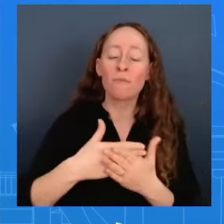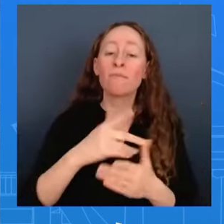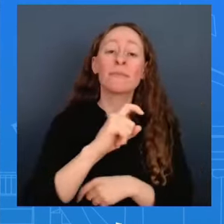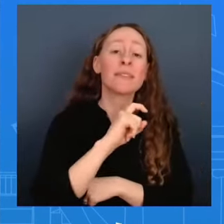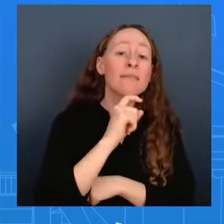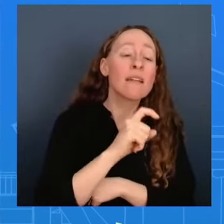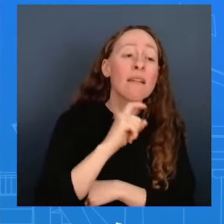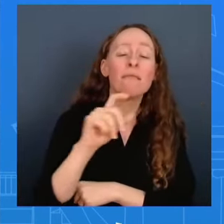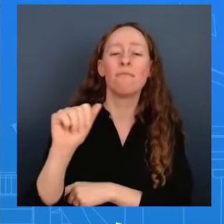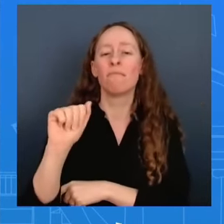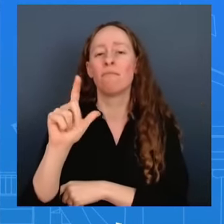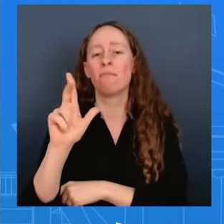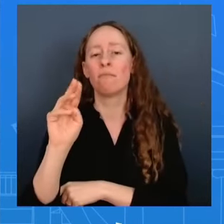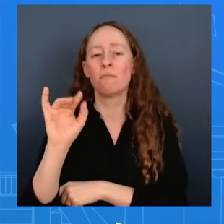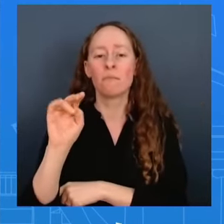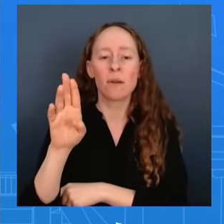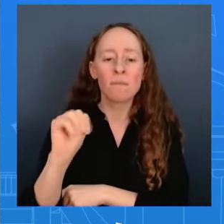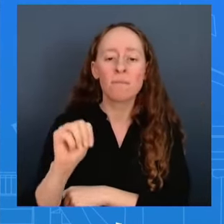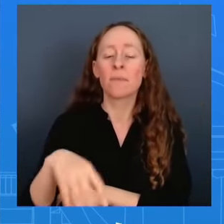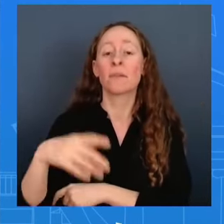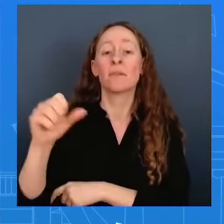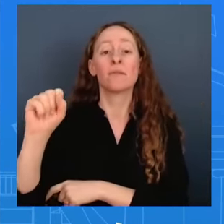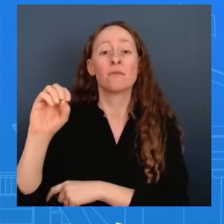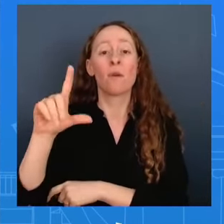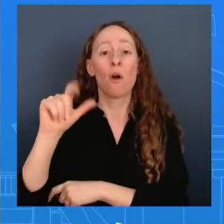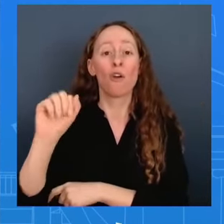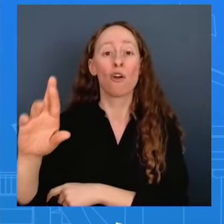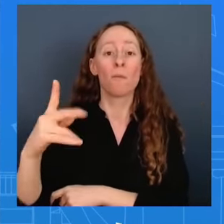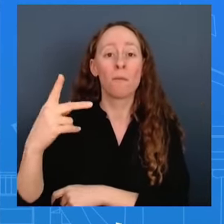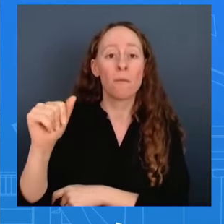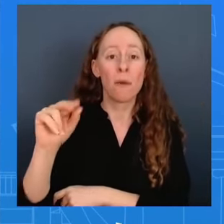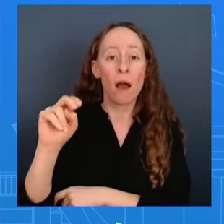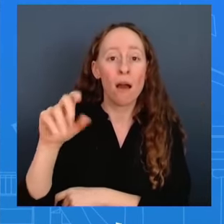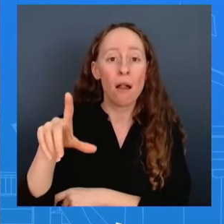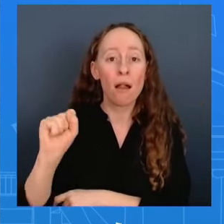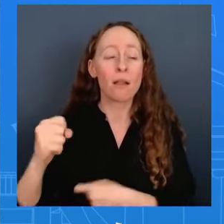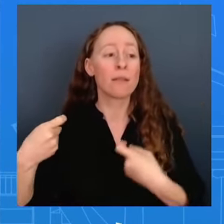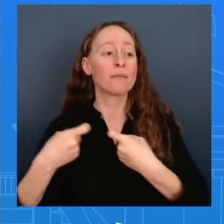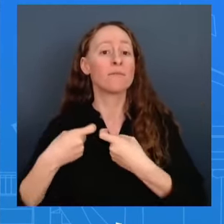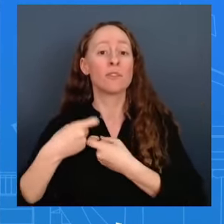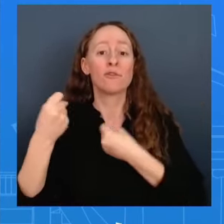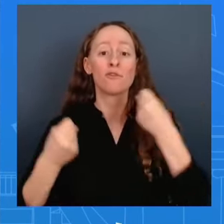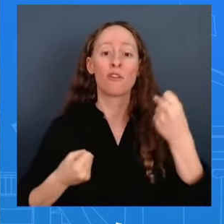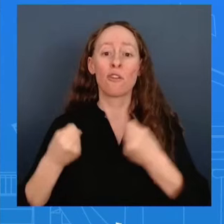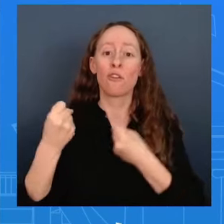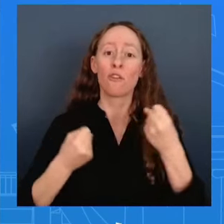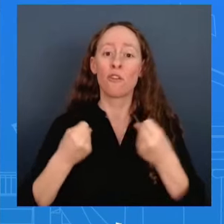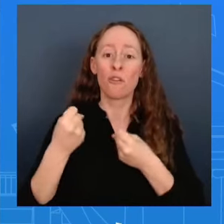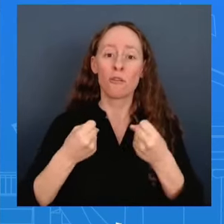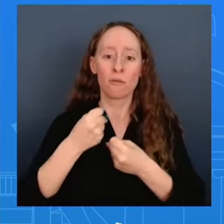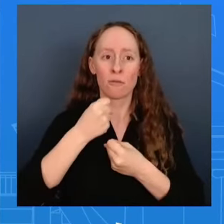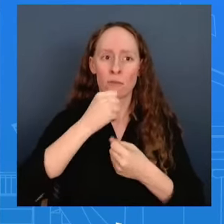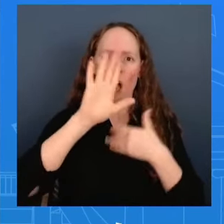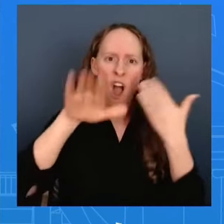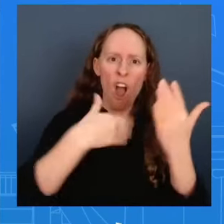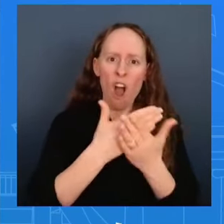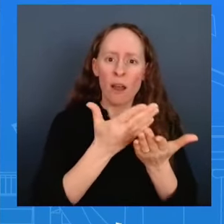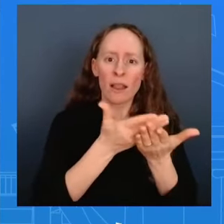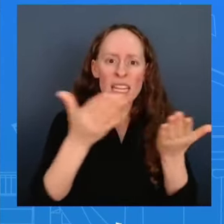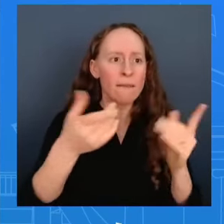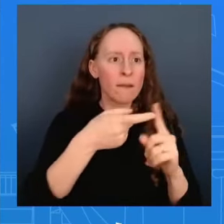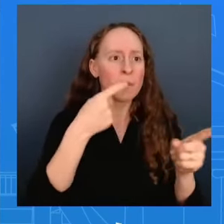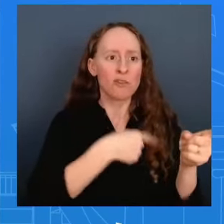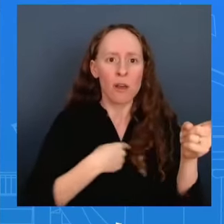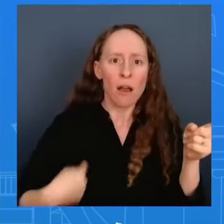today uh china's production capacity in steel is 55 percent of world